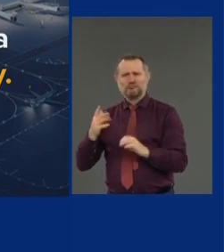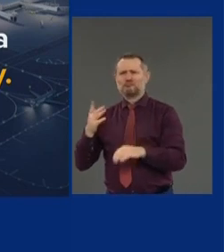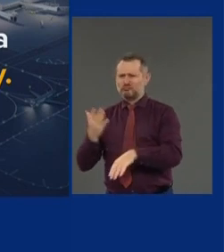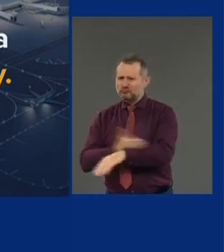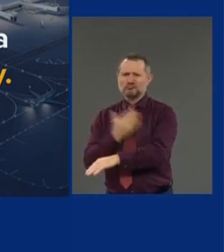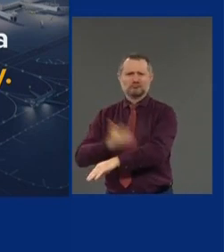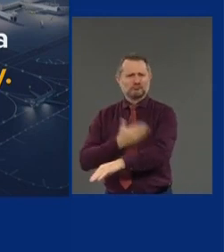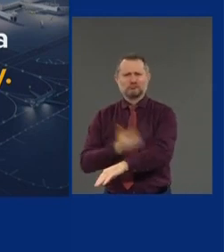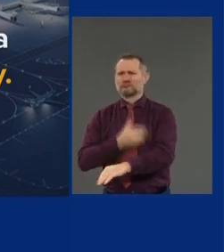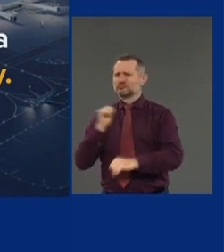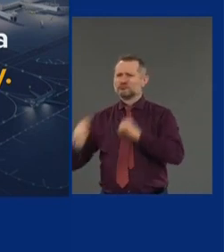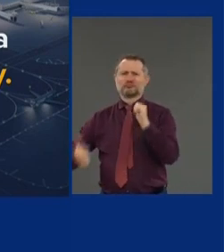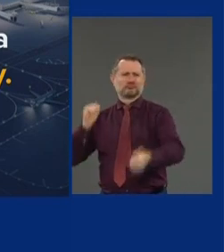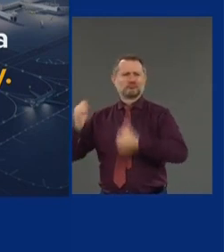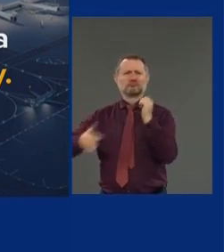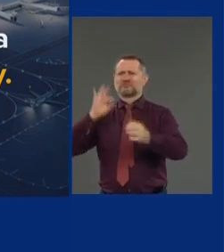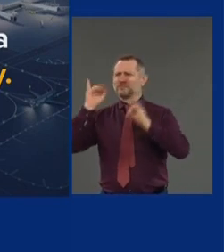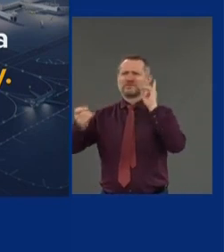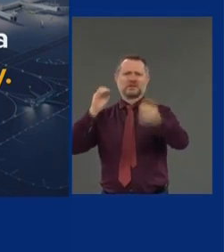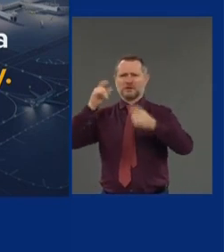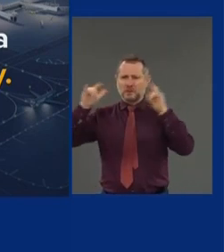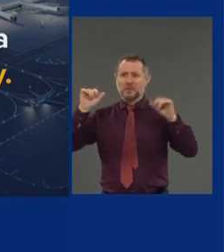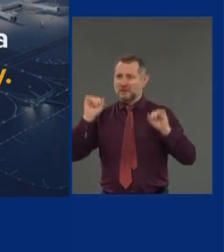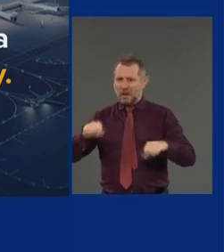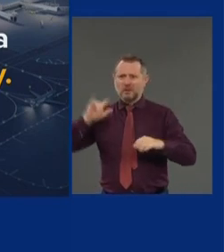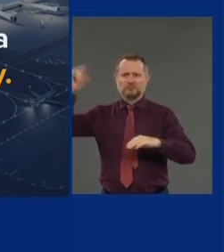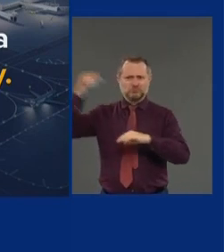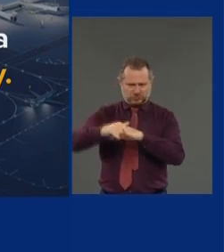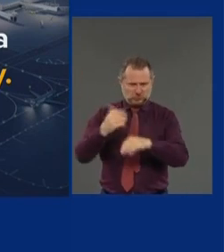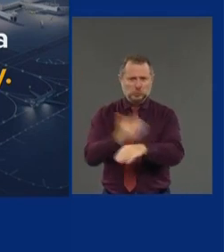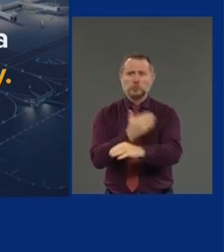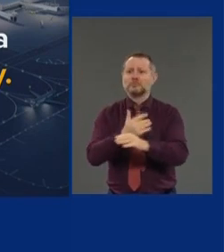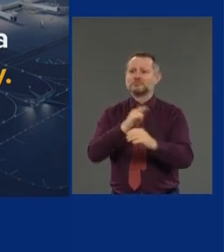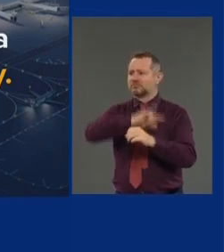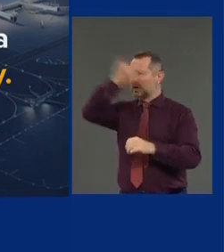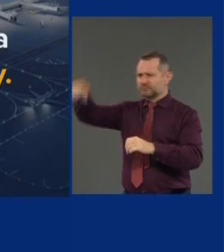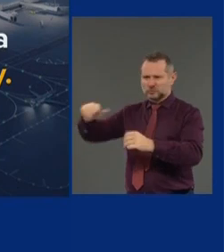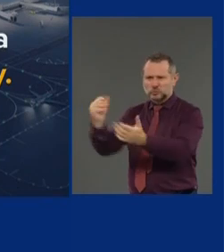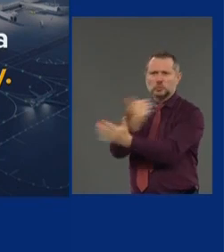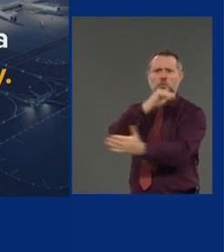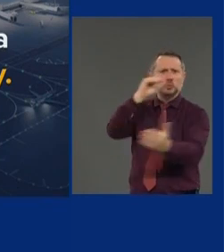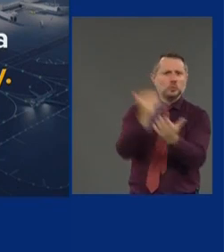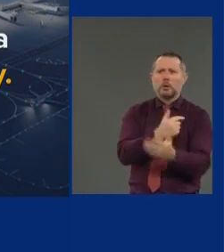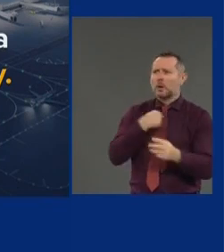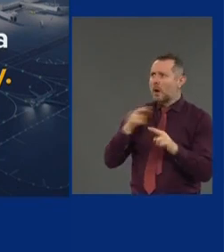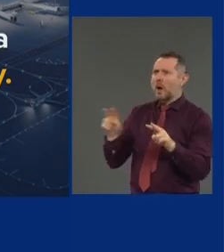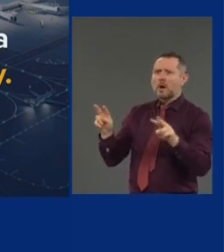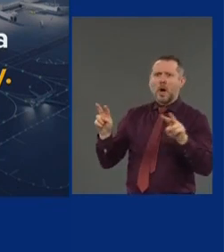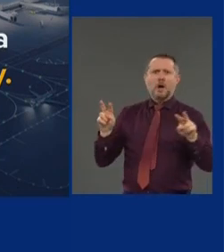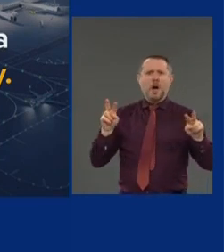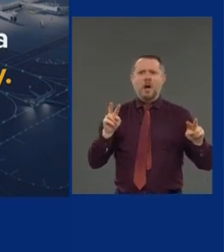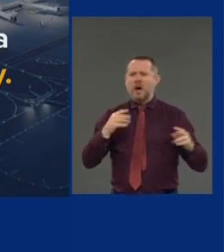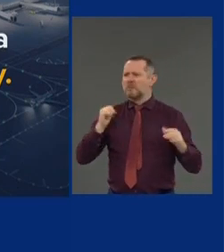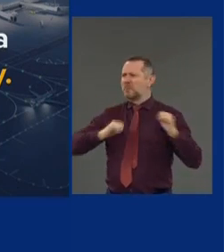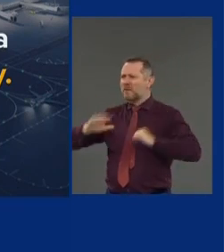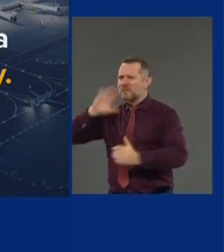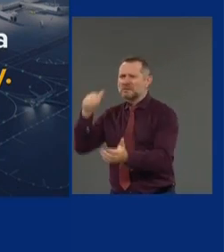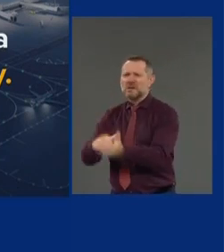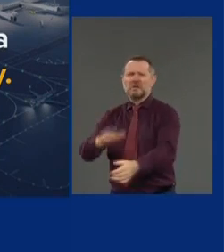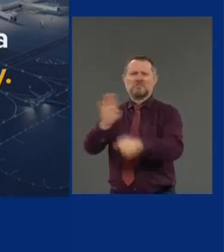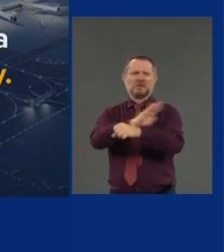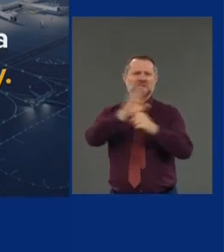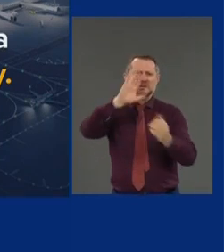you could fly into airports all around the world, and they were brand new, and there were entertainment centers and business centers, and they were magnificent.